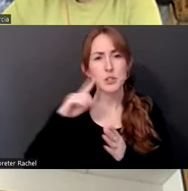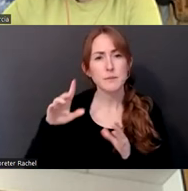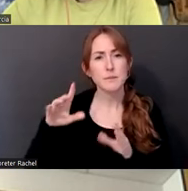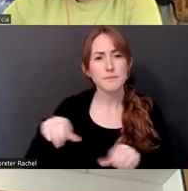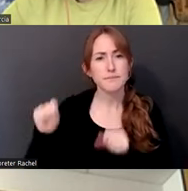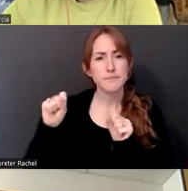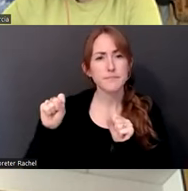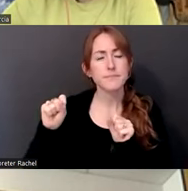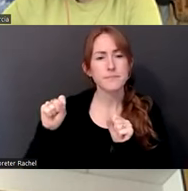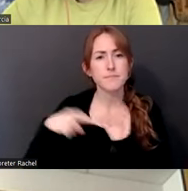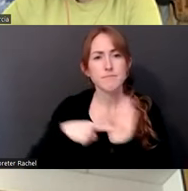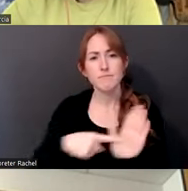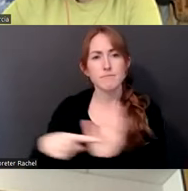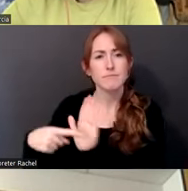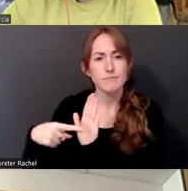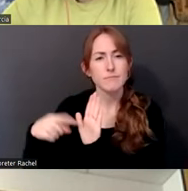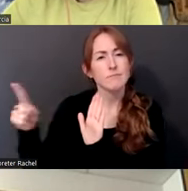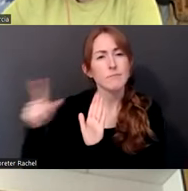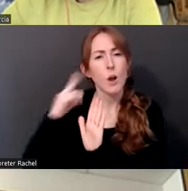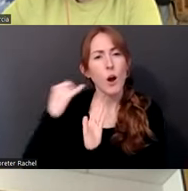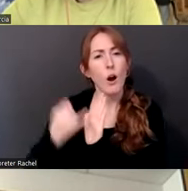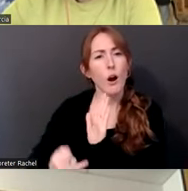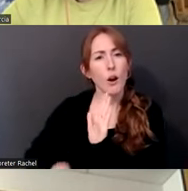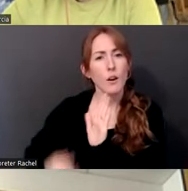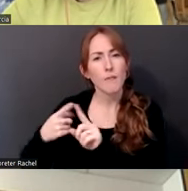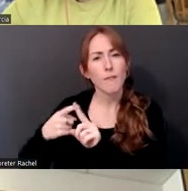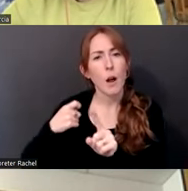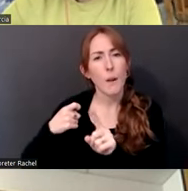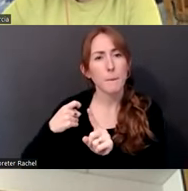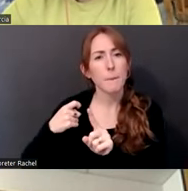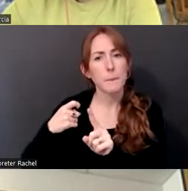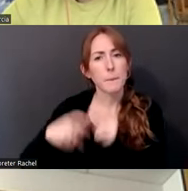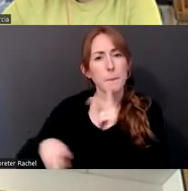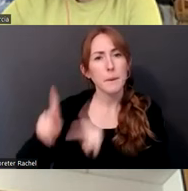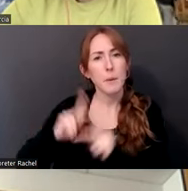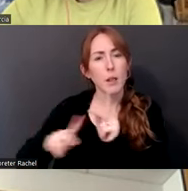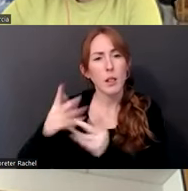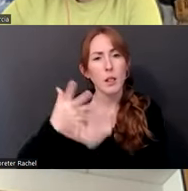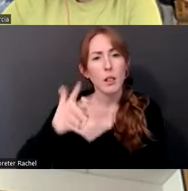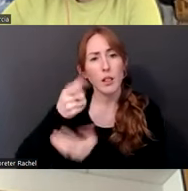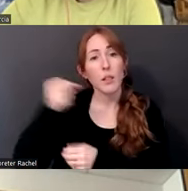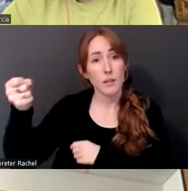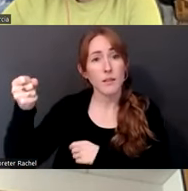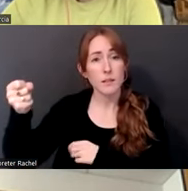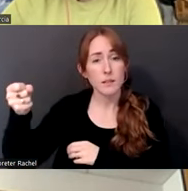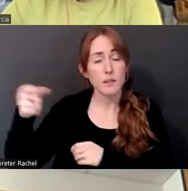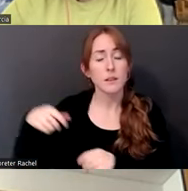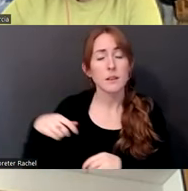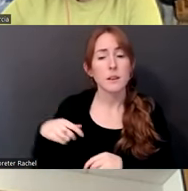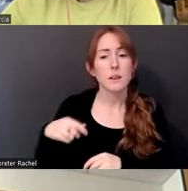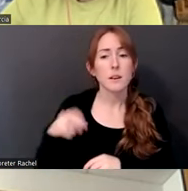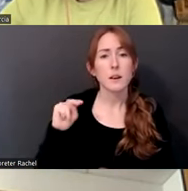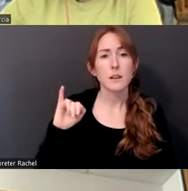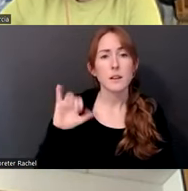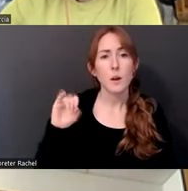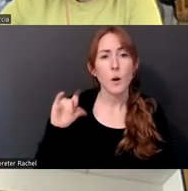looking, um, featuring artwork of individuals that are incarcerated, incredible exhibition, encourage you all to check it out. And Nicole kicked